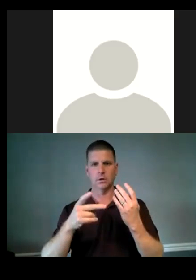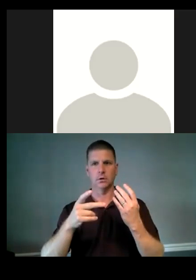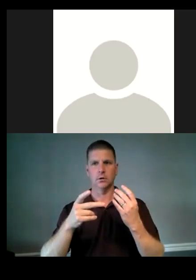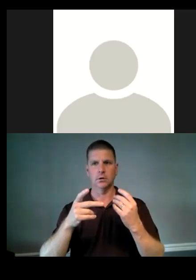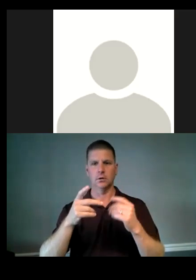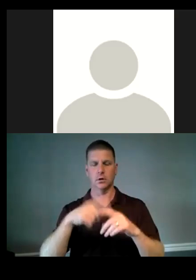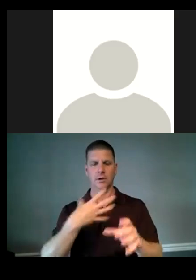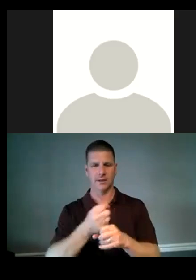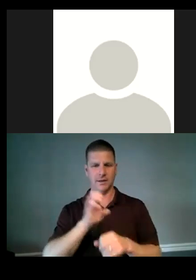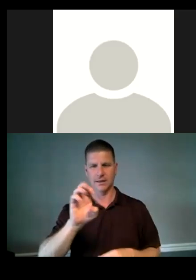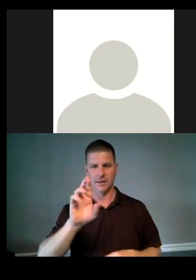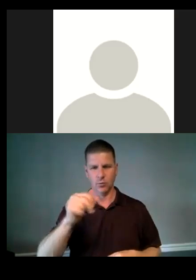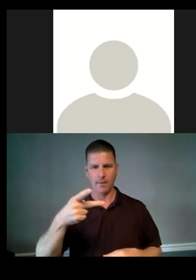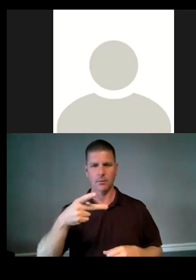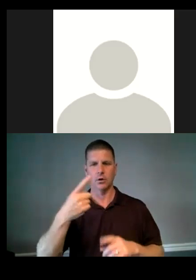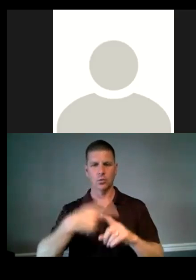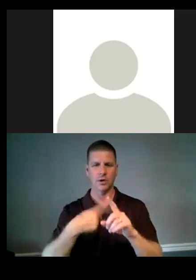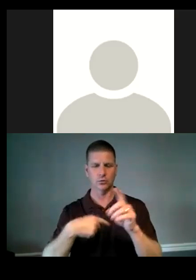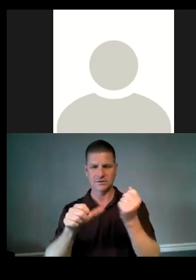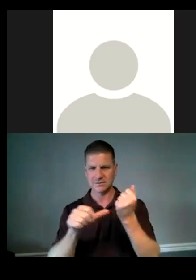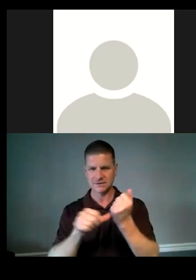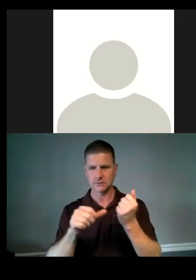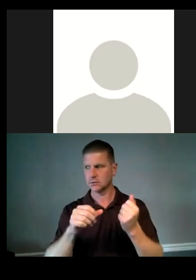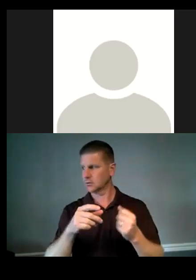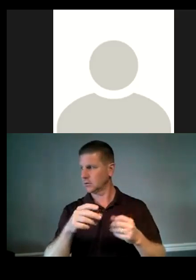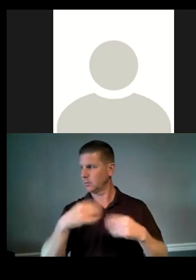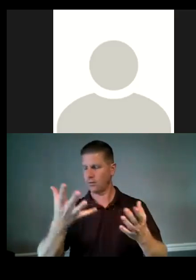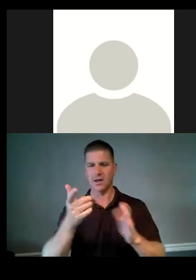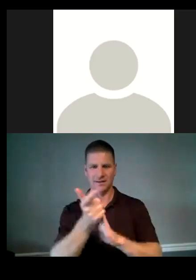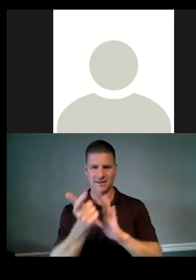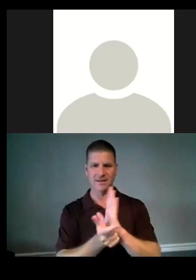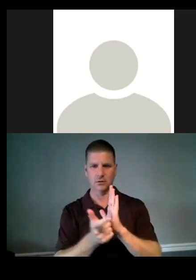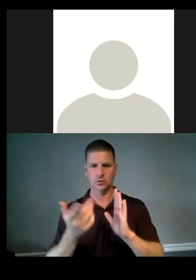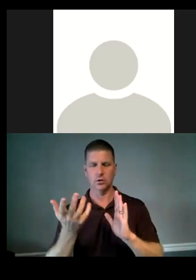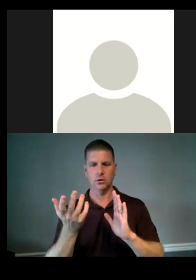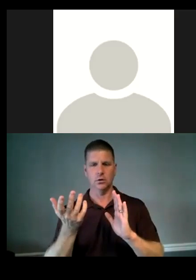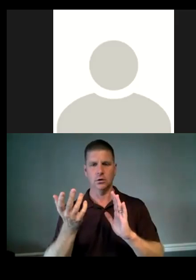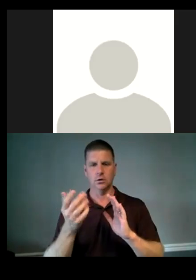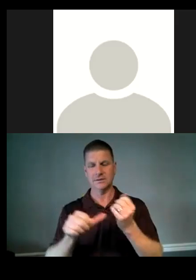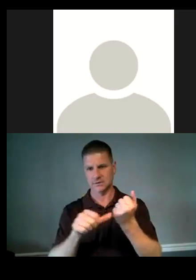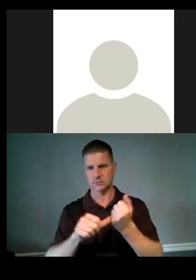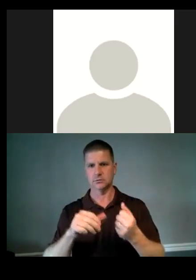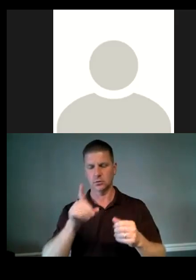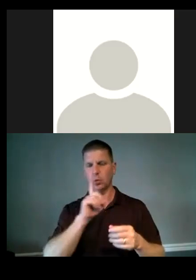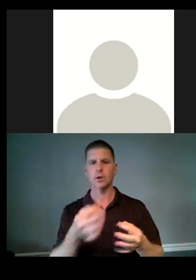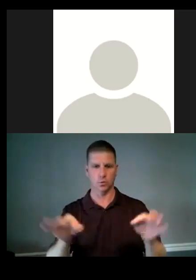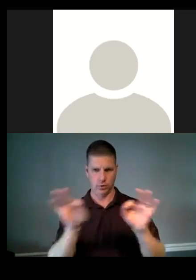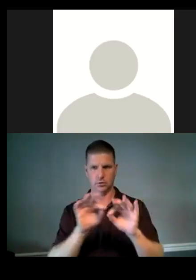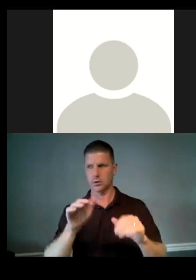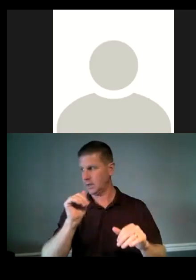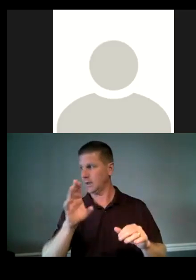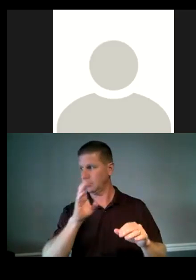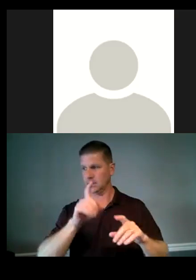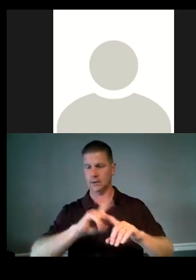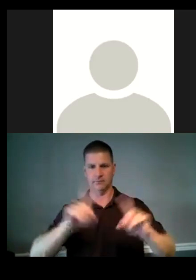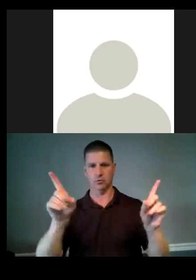get ERAP and rental assistance to people fast enough, uh, providing legal assistance is so critical, um, and can really, uh, be the difference of